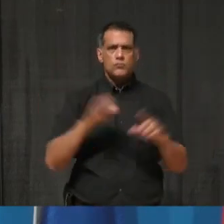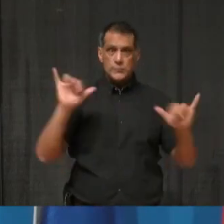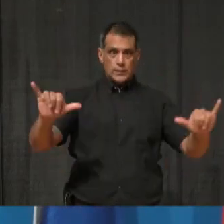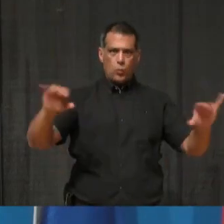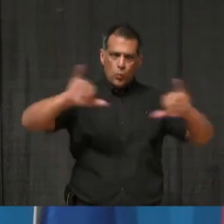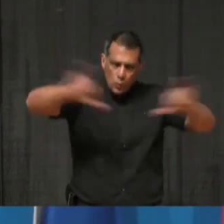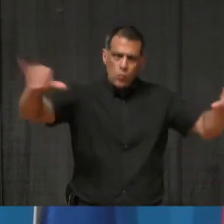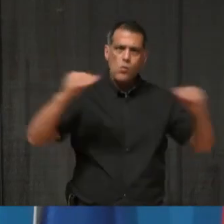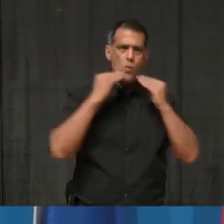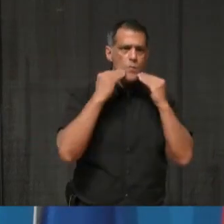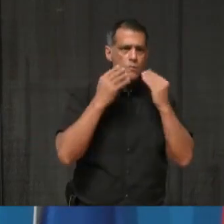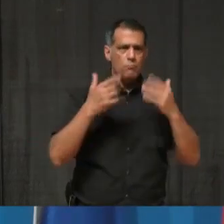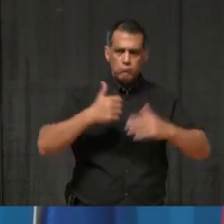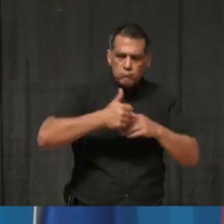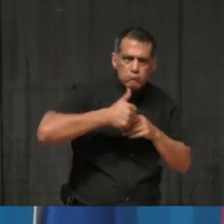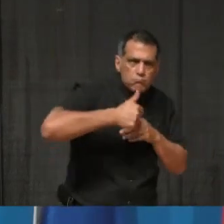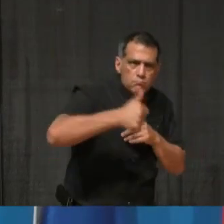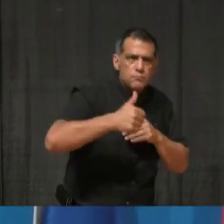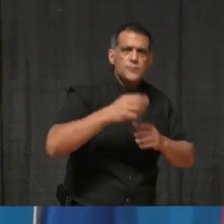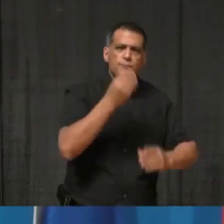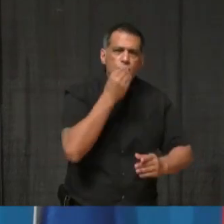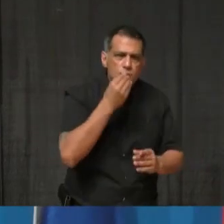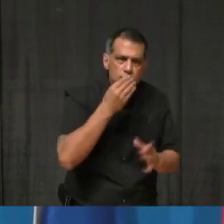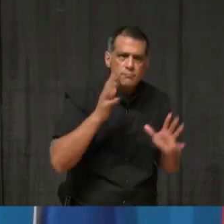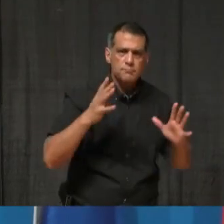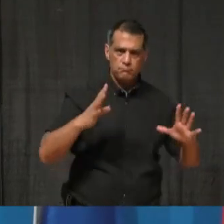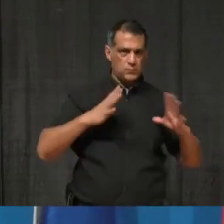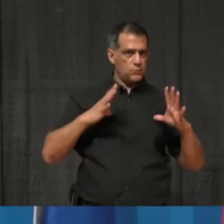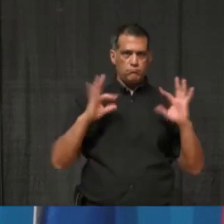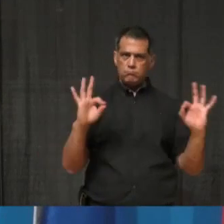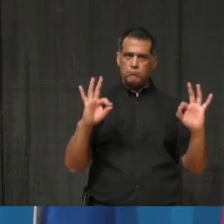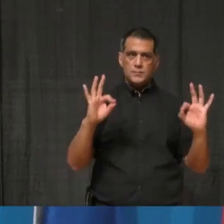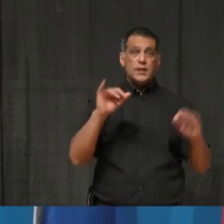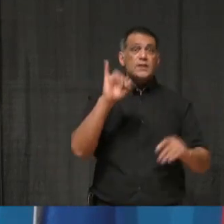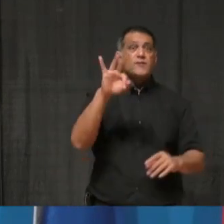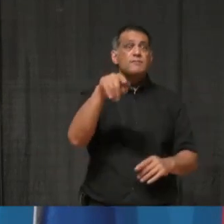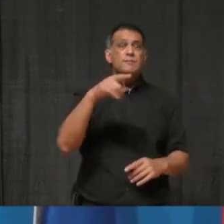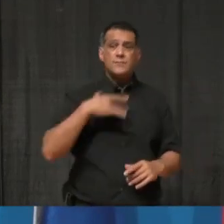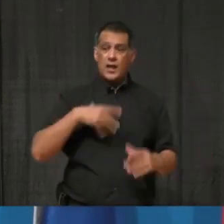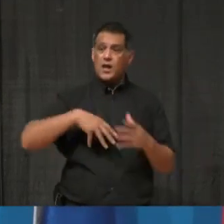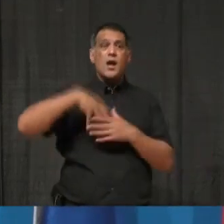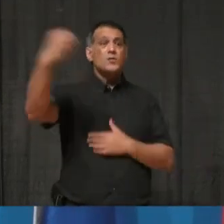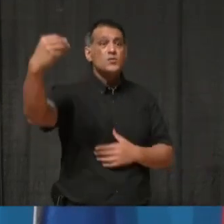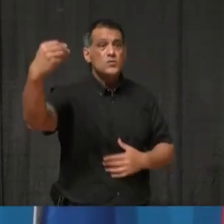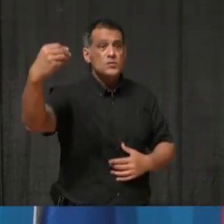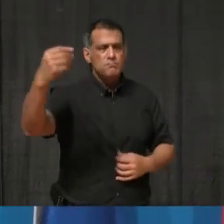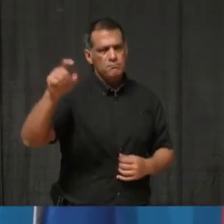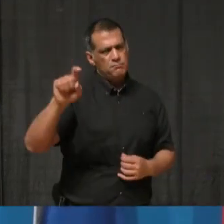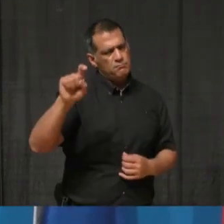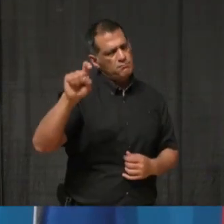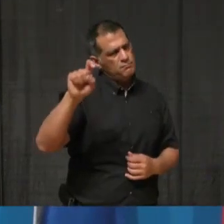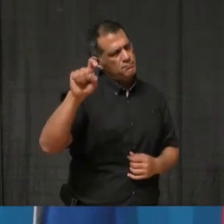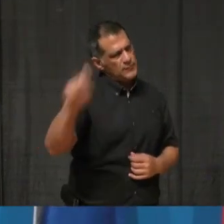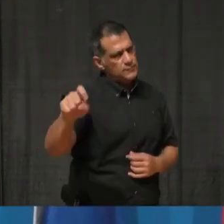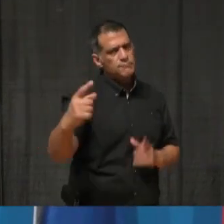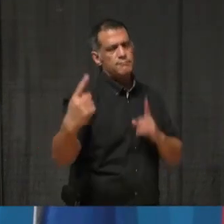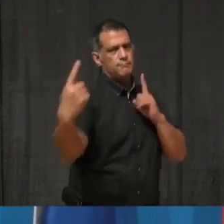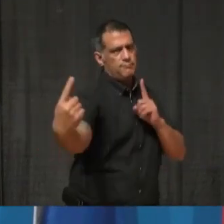reasons where, you do meet outside the home, you are always distancing, masking, and washing your hands.